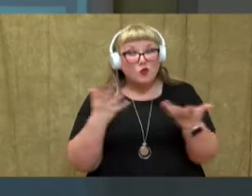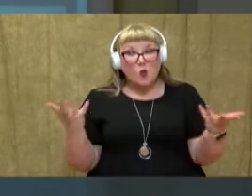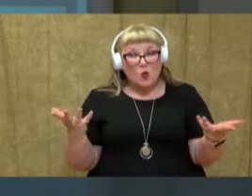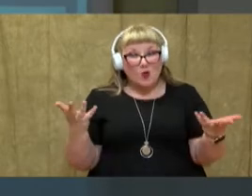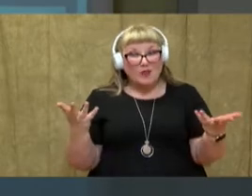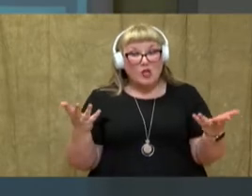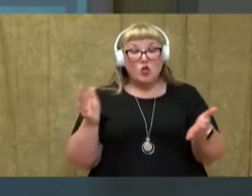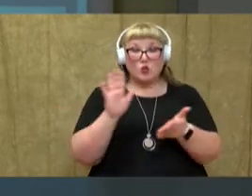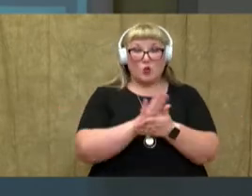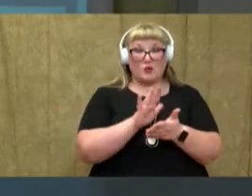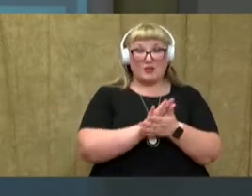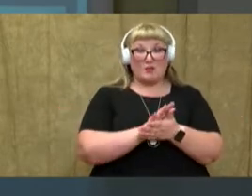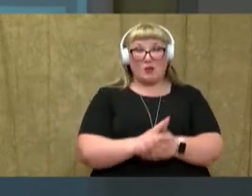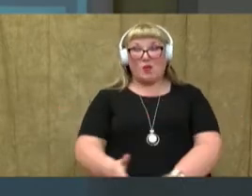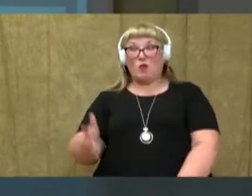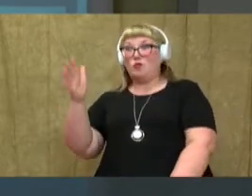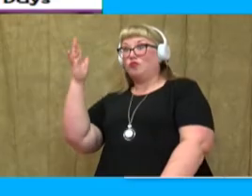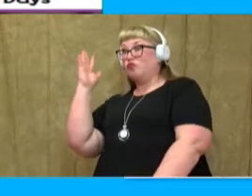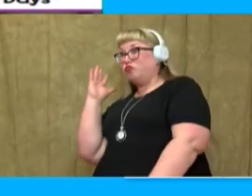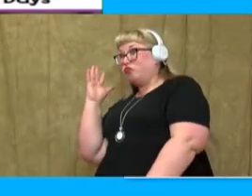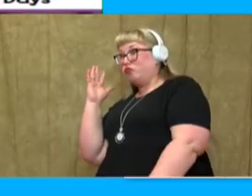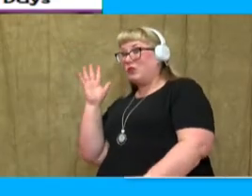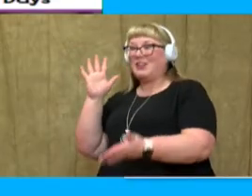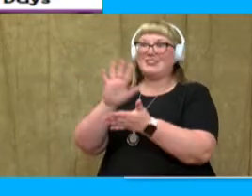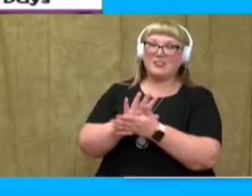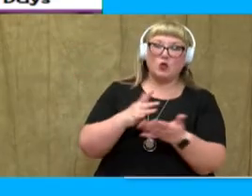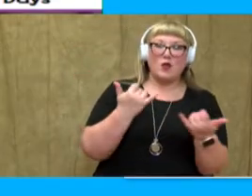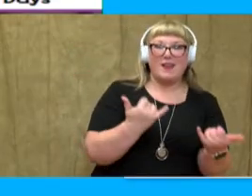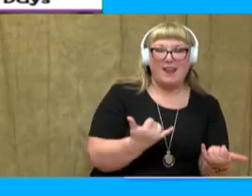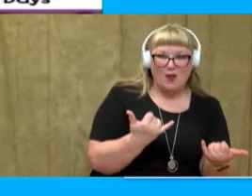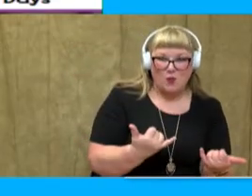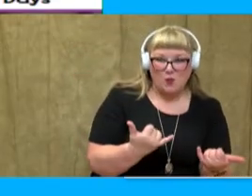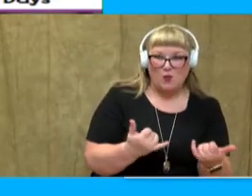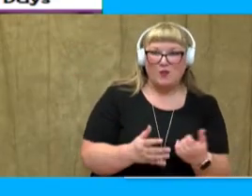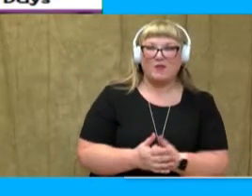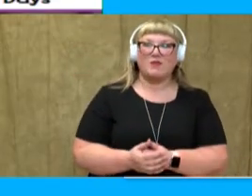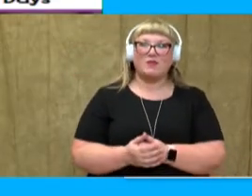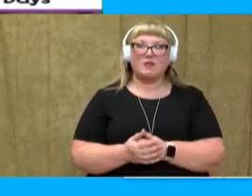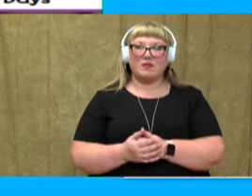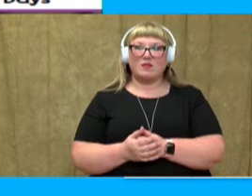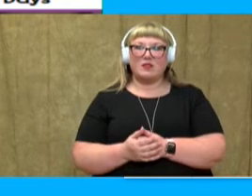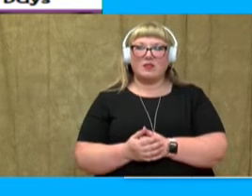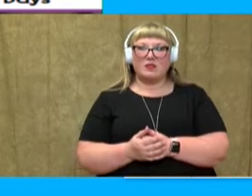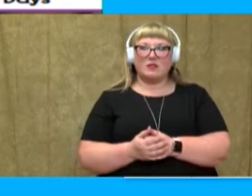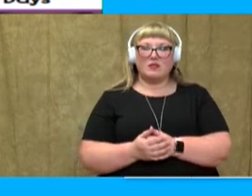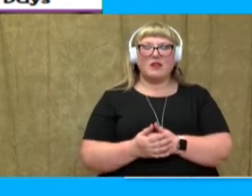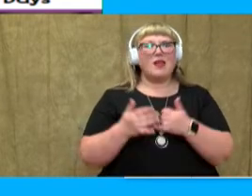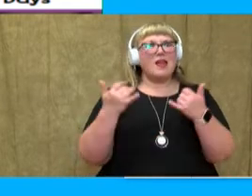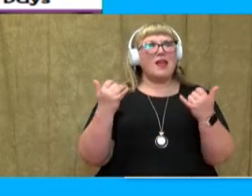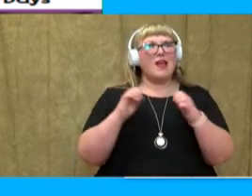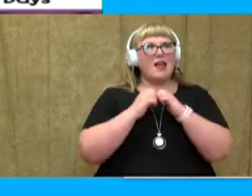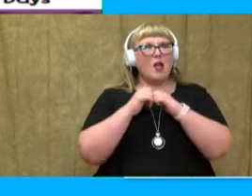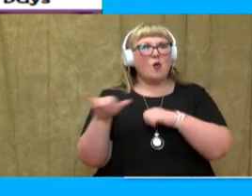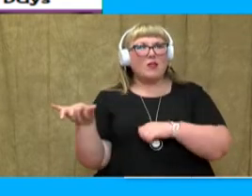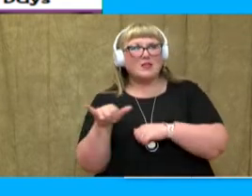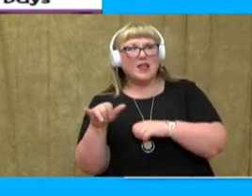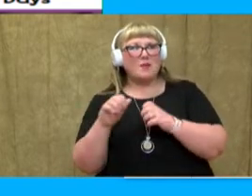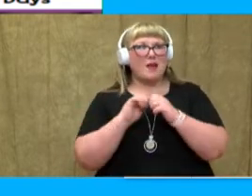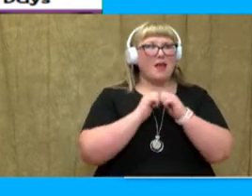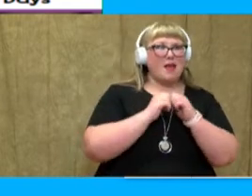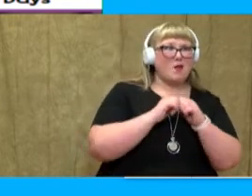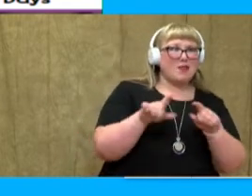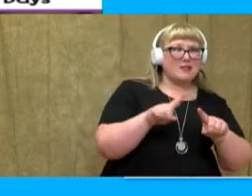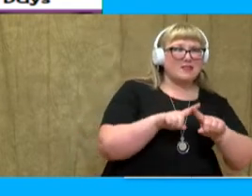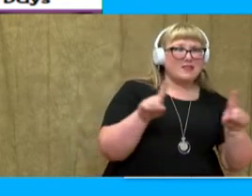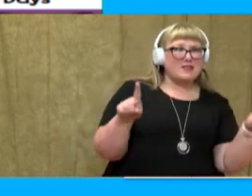We're going to talk about school long ago and school today. How are they the same and how are they different? Right